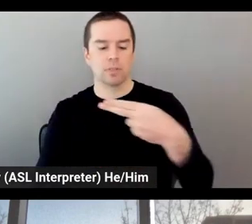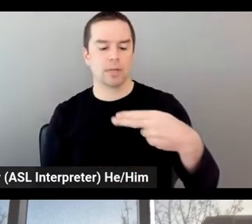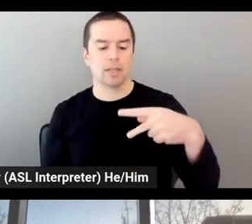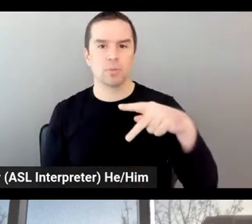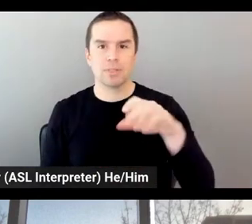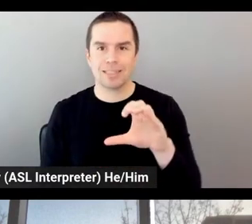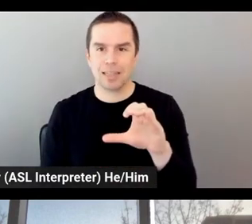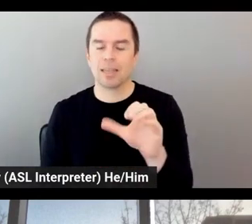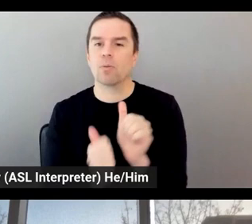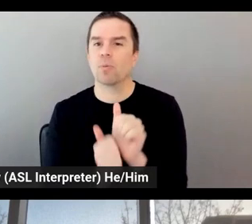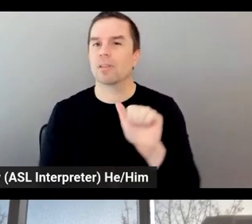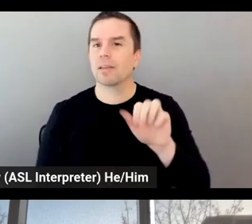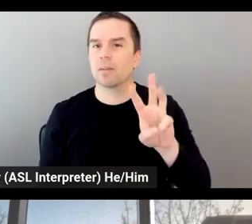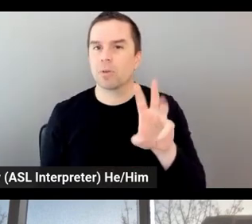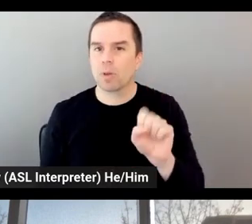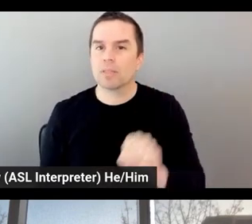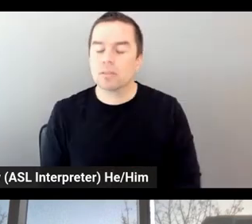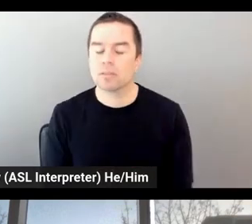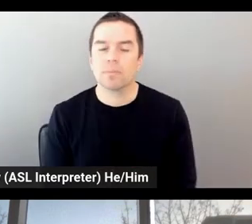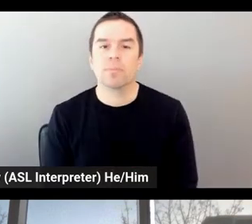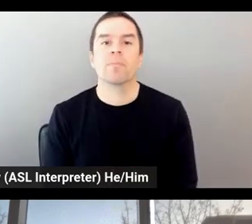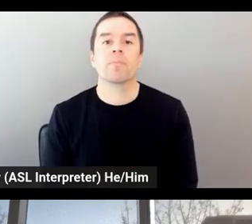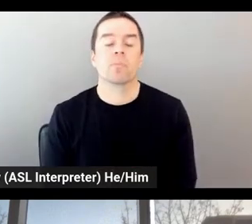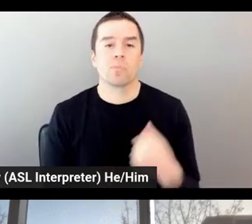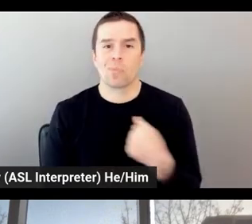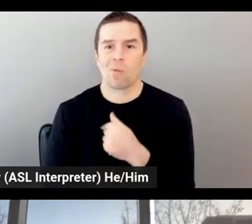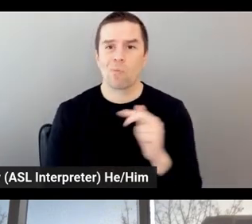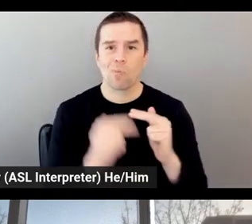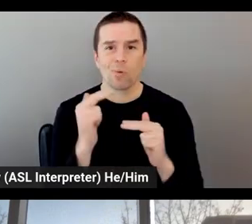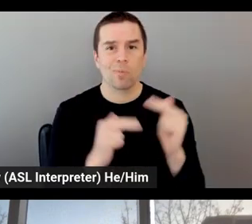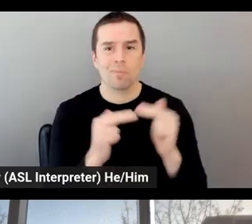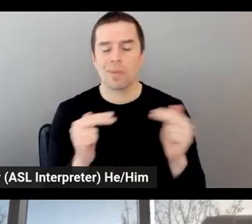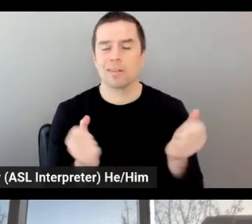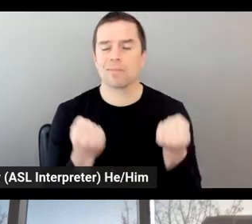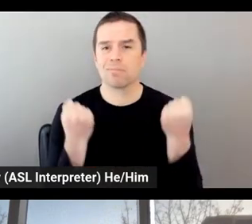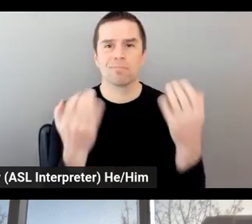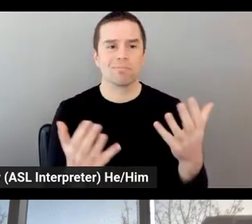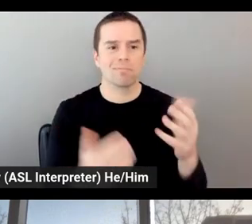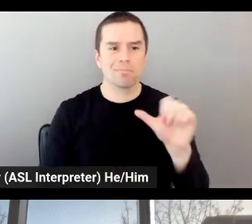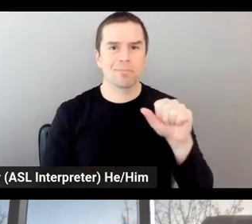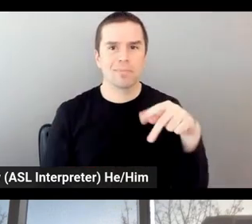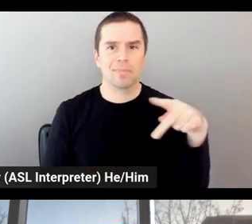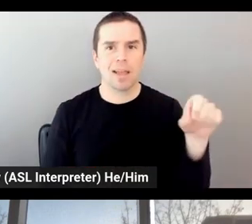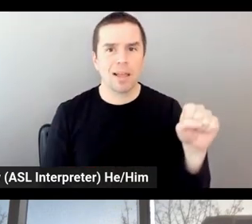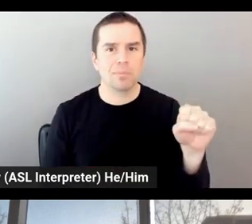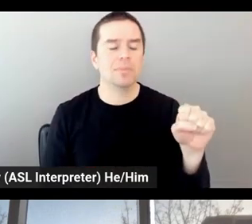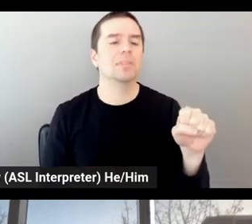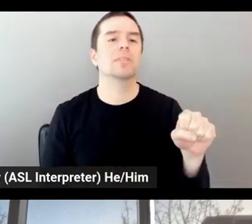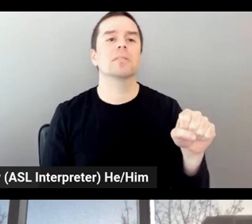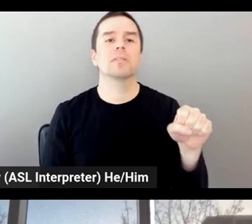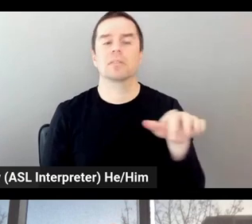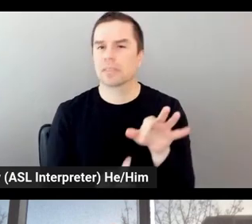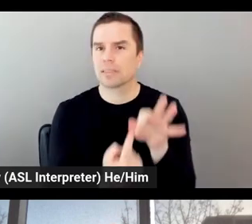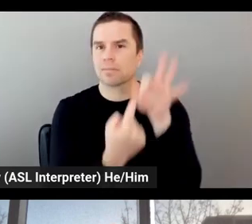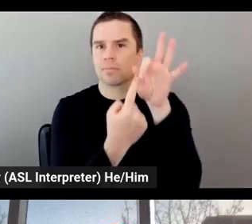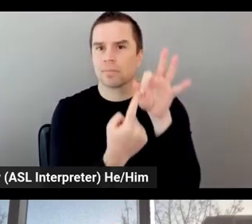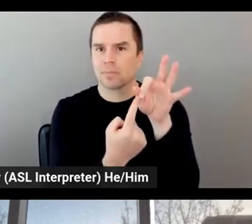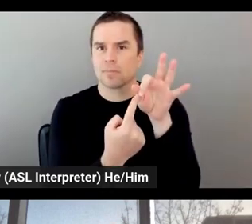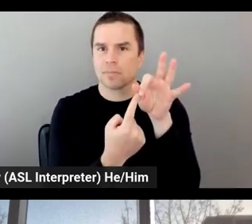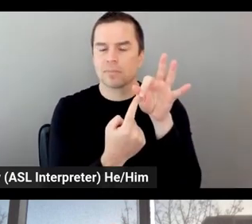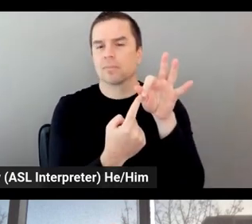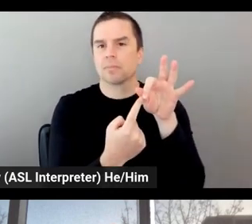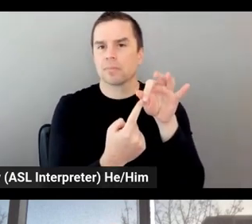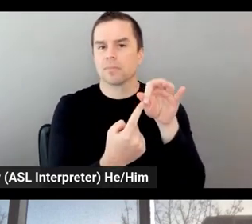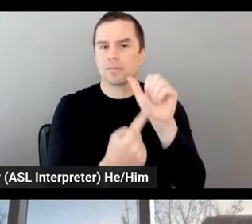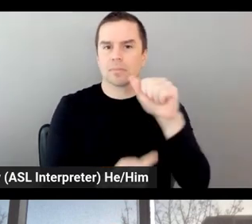We are building a lot of applications, let's say, customized applications on AWS for some